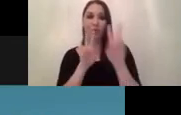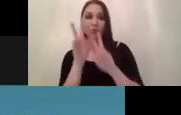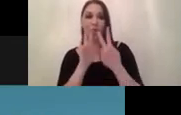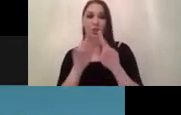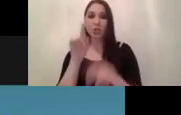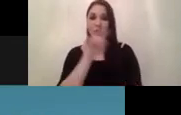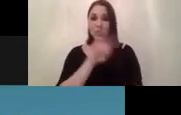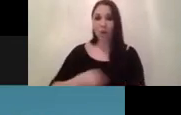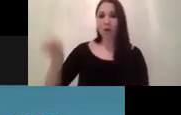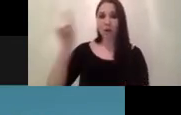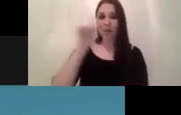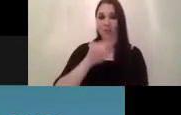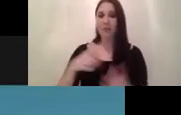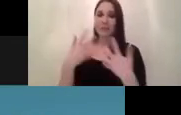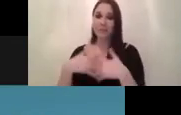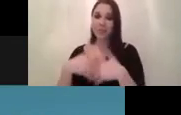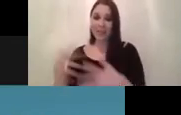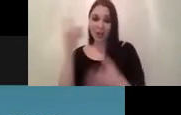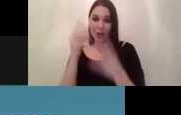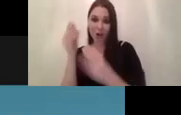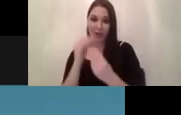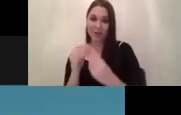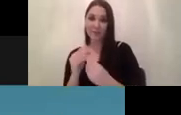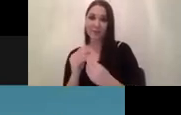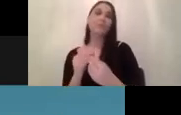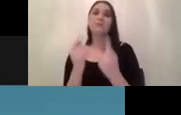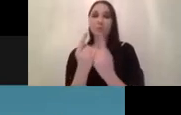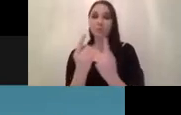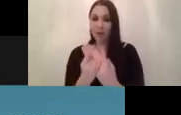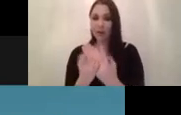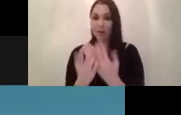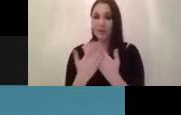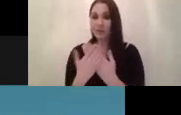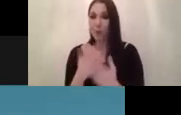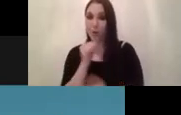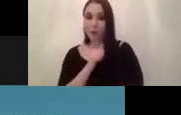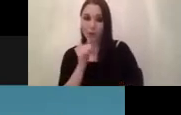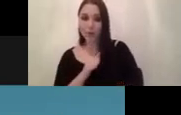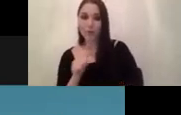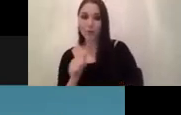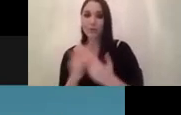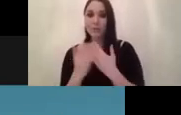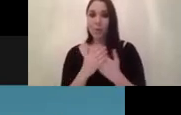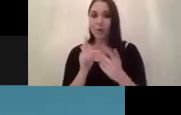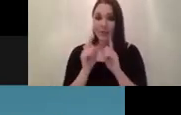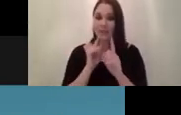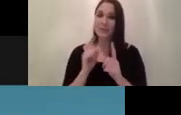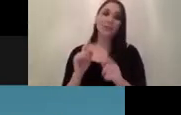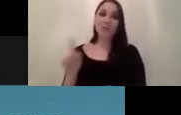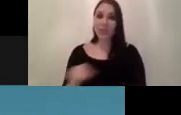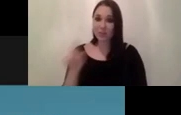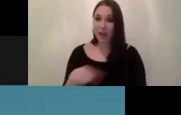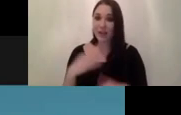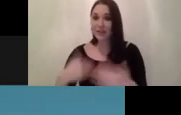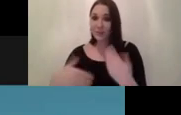so this is based here so once you have a product you have more users the more users you have the more data you can generate and because